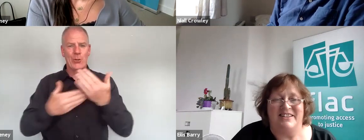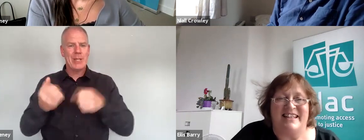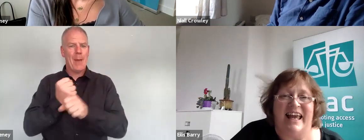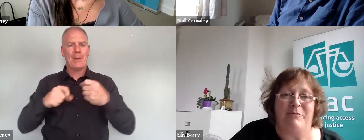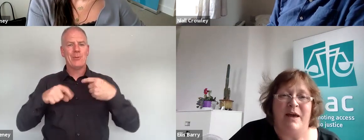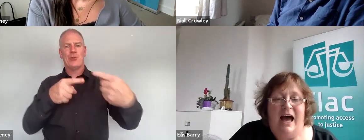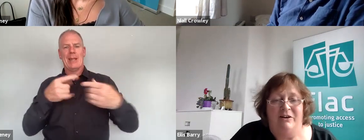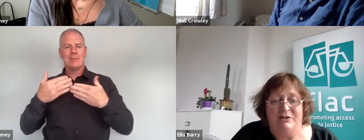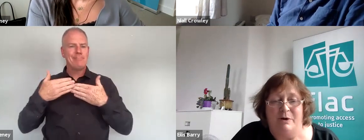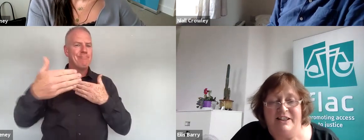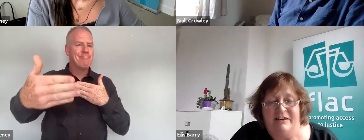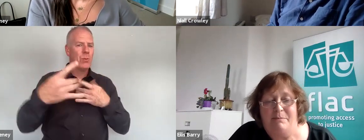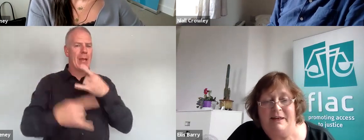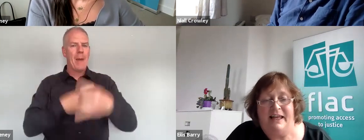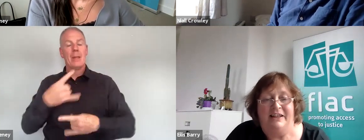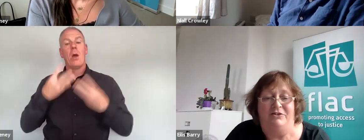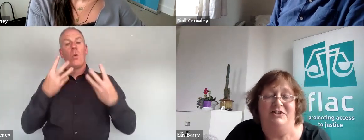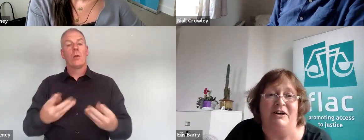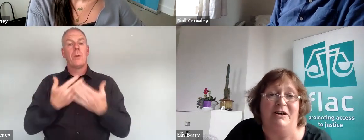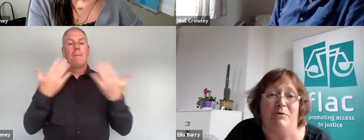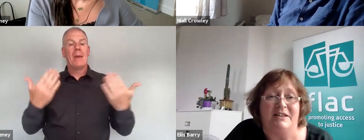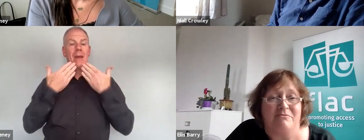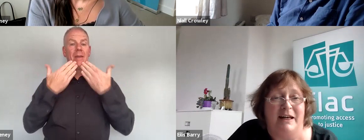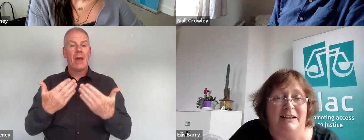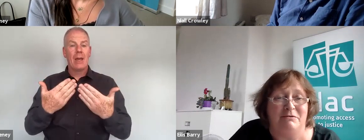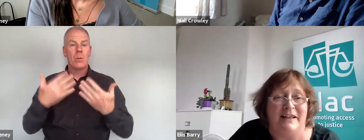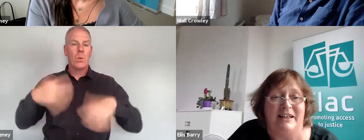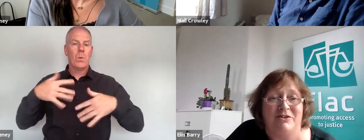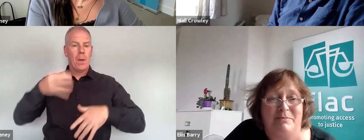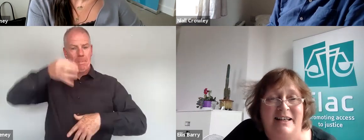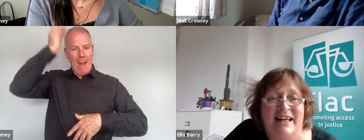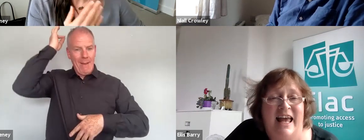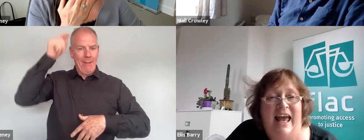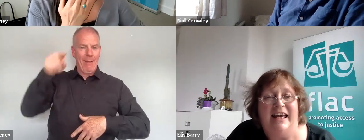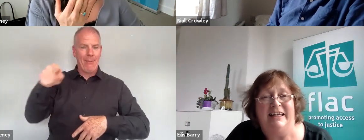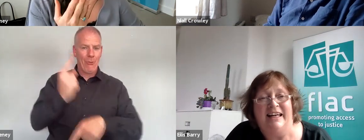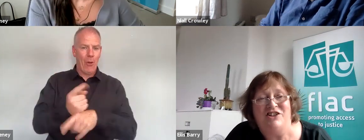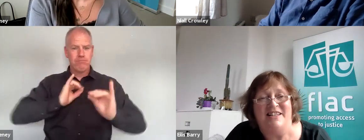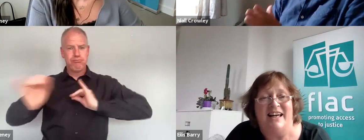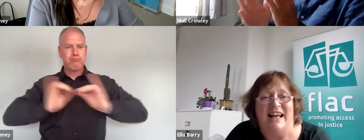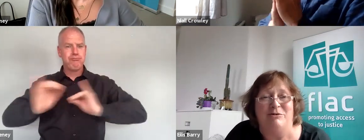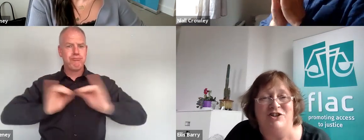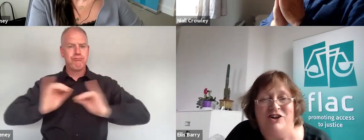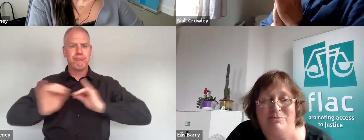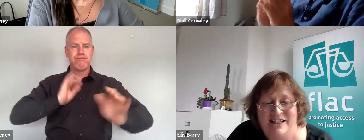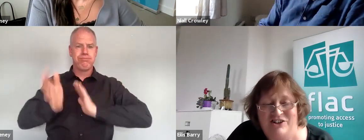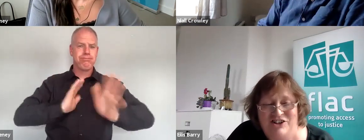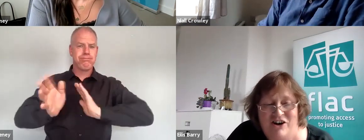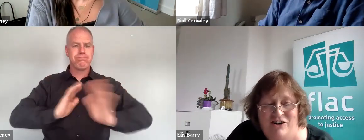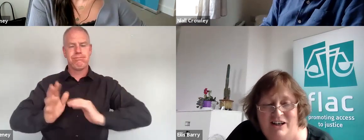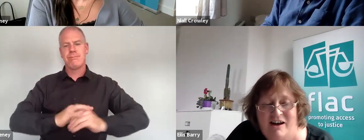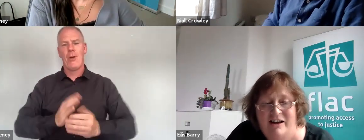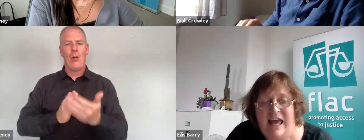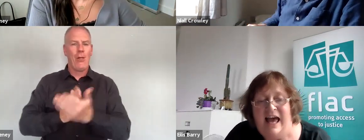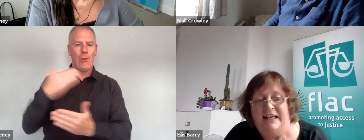facing us I also want to give a big thank you to the very impressive Michael Feeney who's been engaged in sign language interpretation